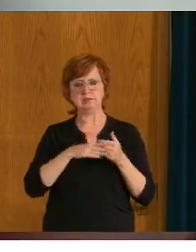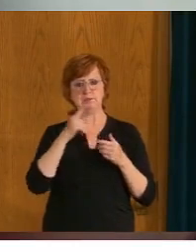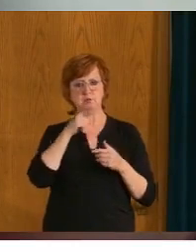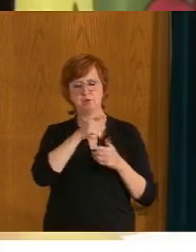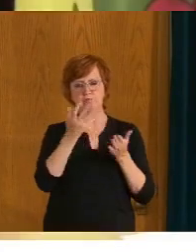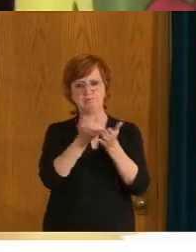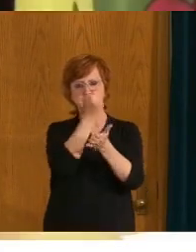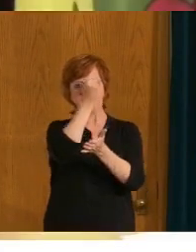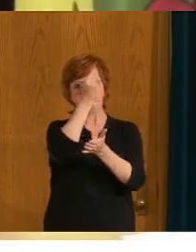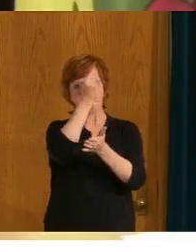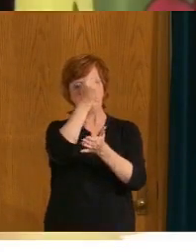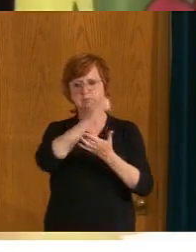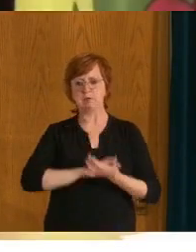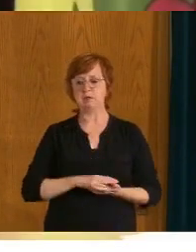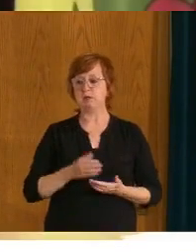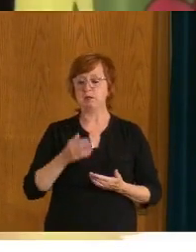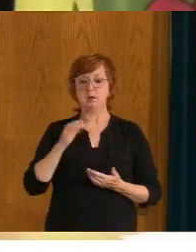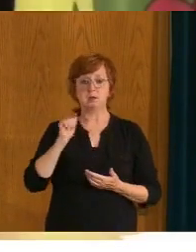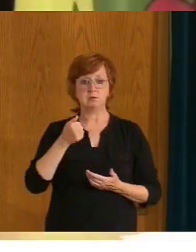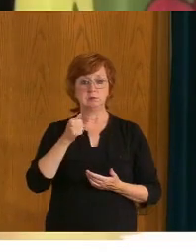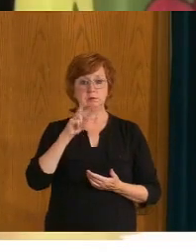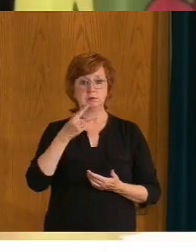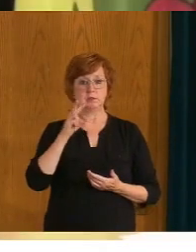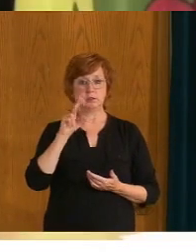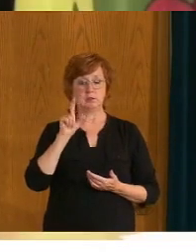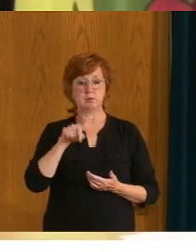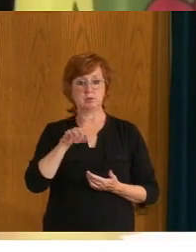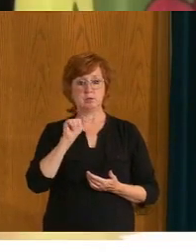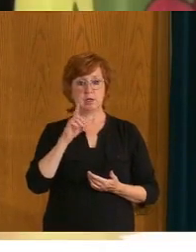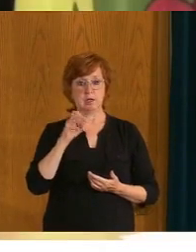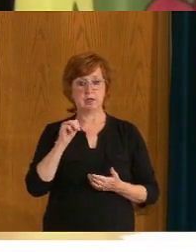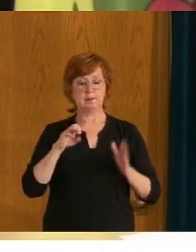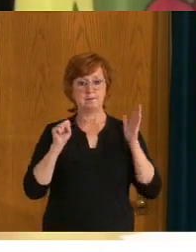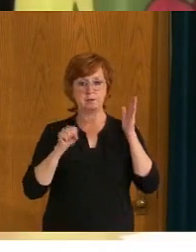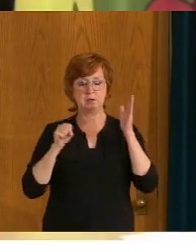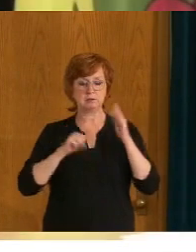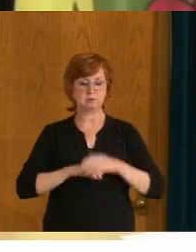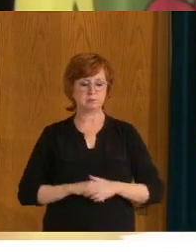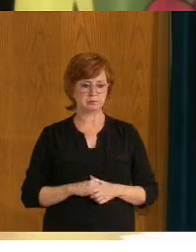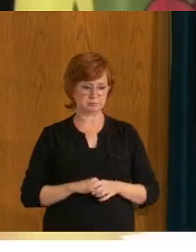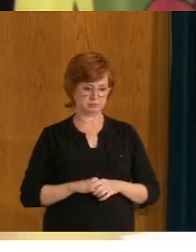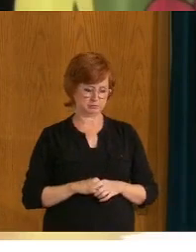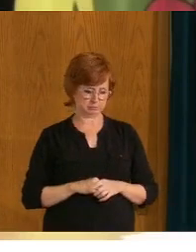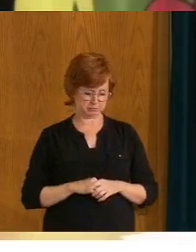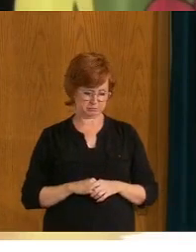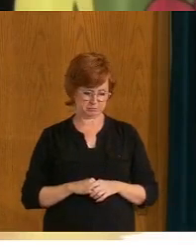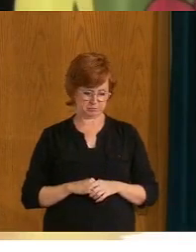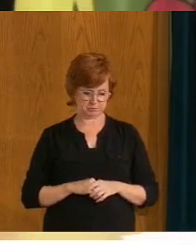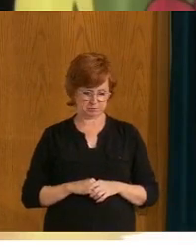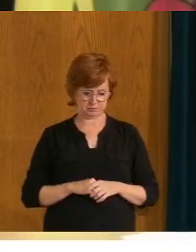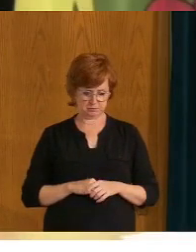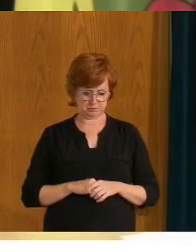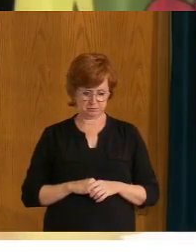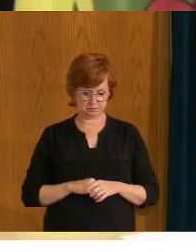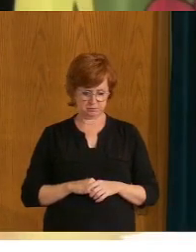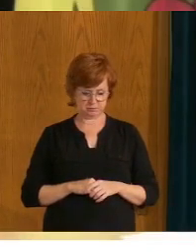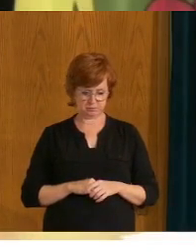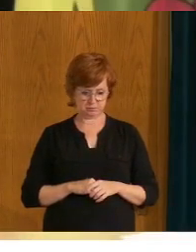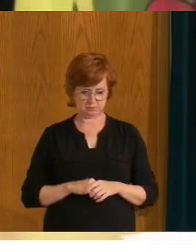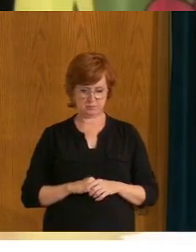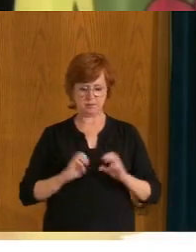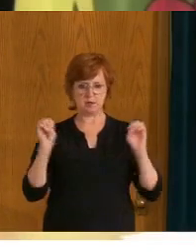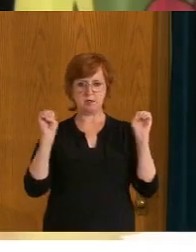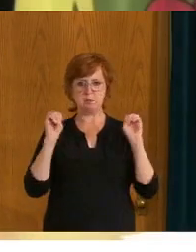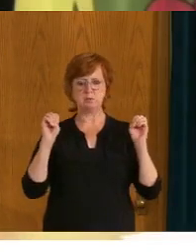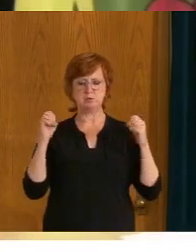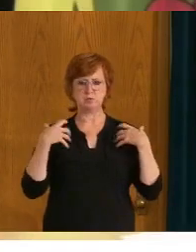Follow up, Adam. You mentioned earlier that, uh, the emergency health order would be, uh, removed or